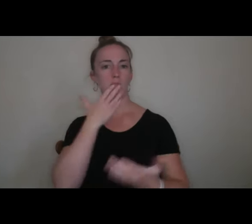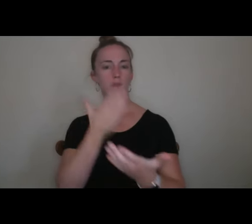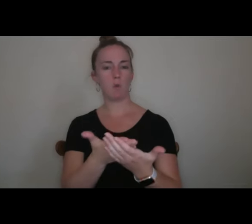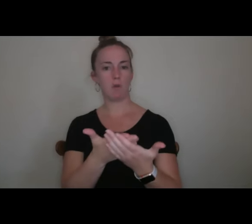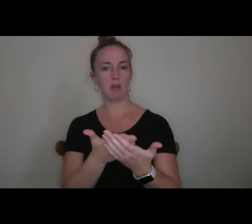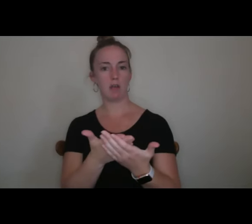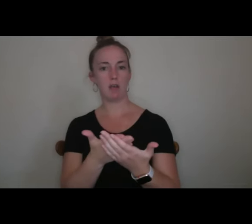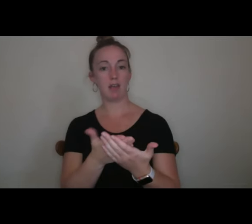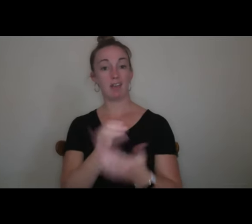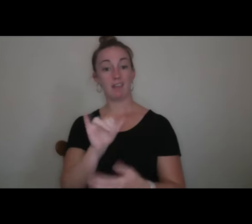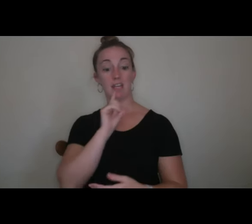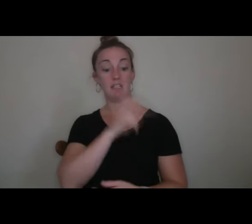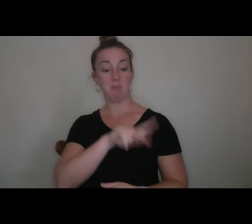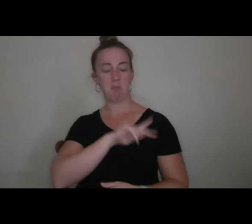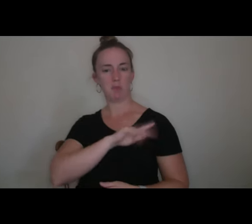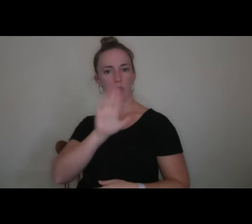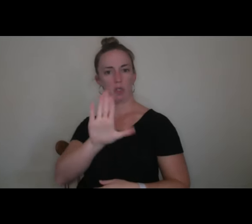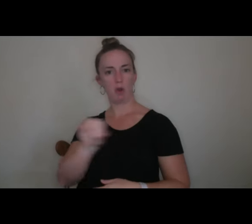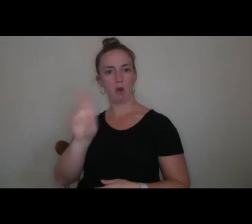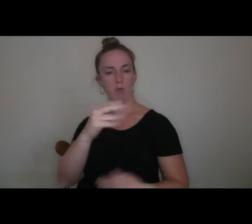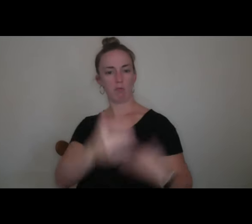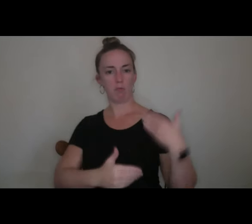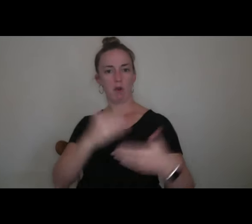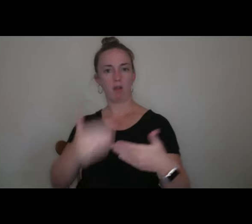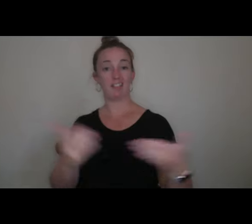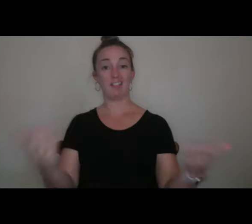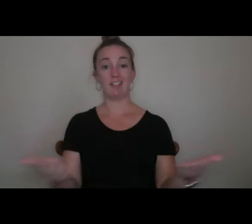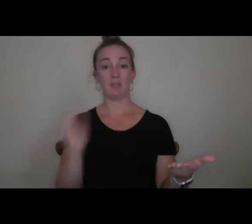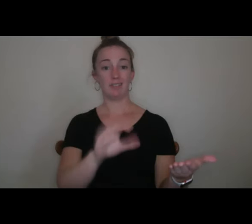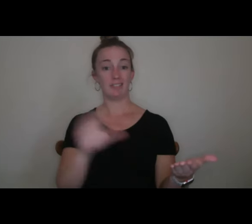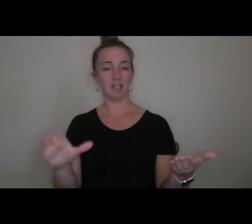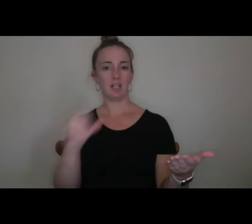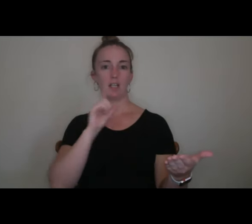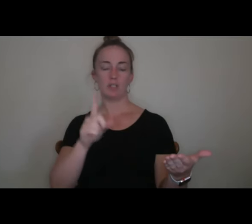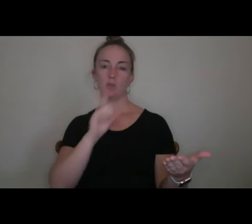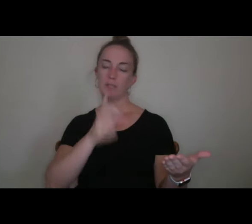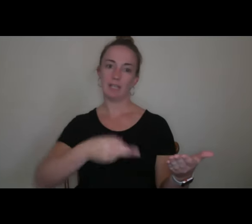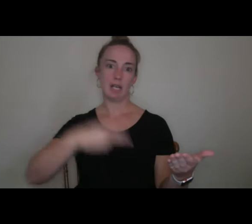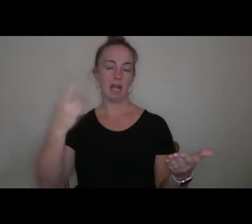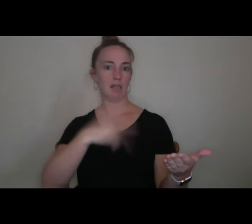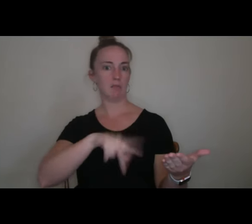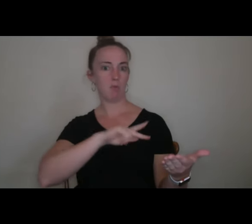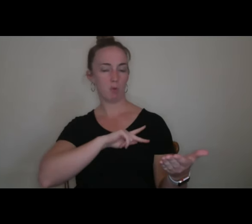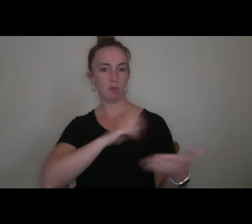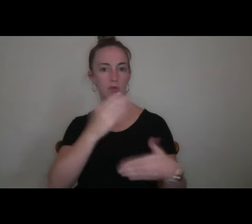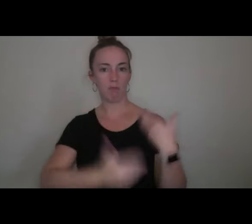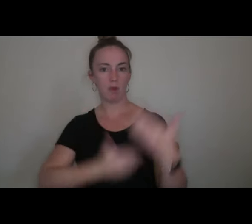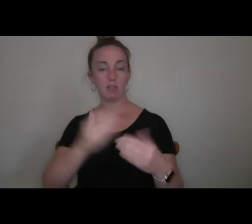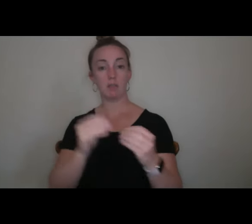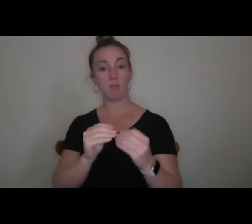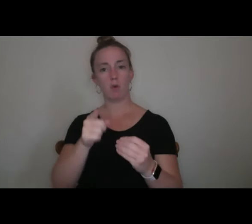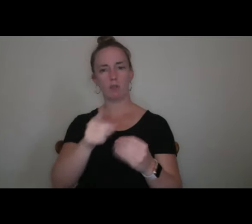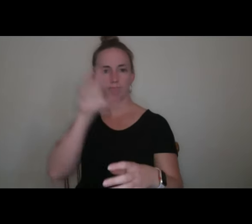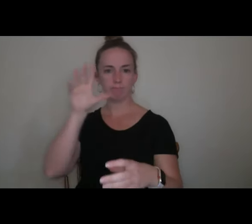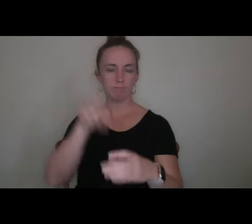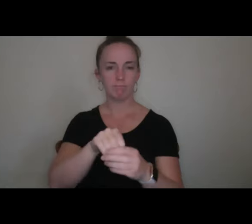personal process at a place like Center College. It's a highly personal process. And the more you engage